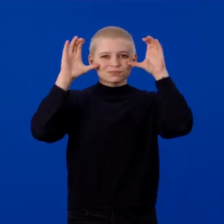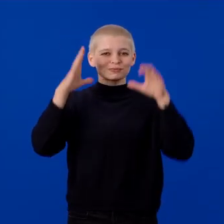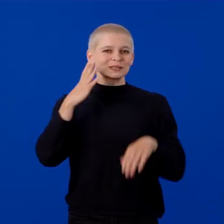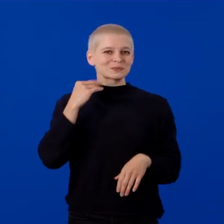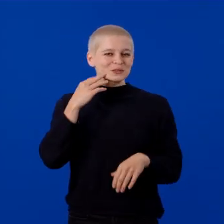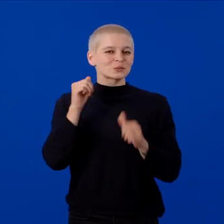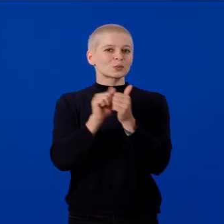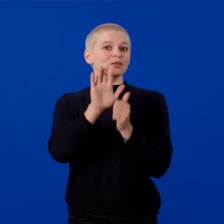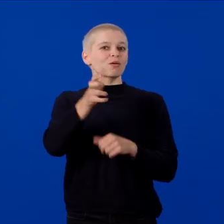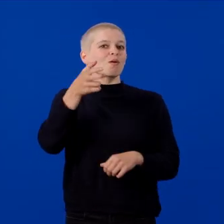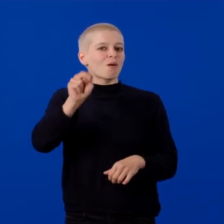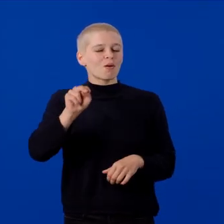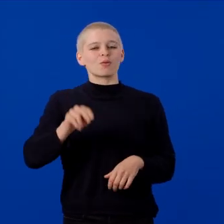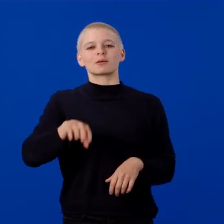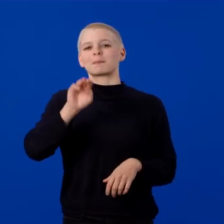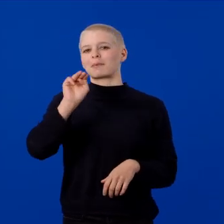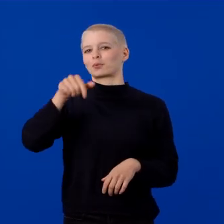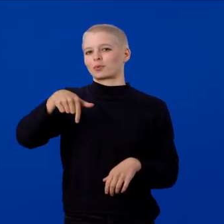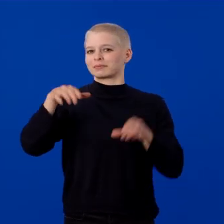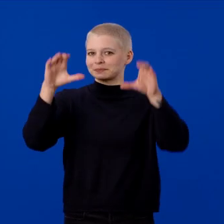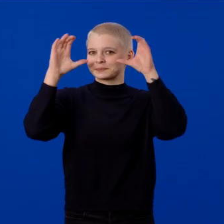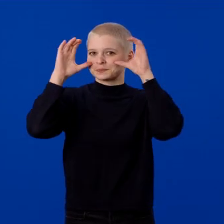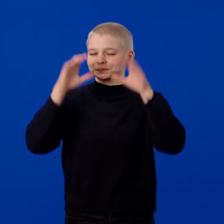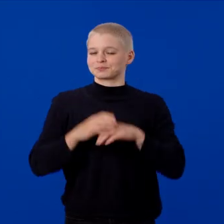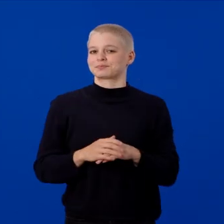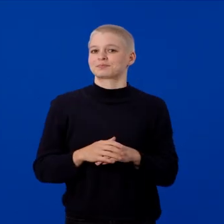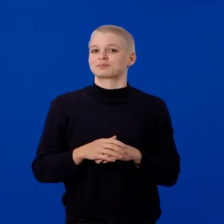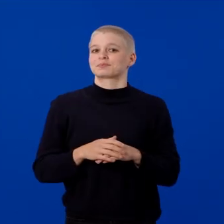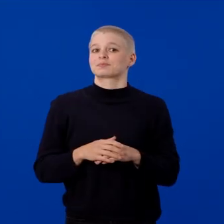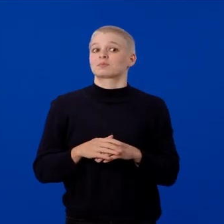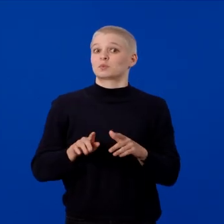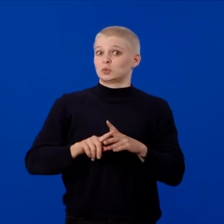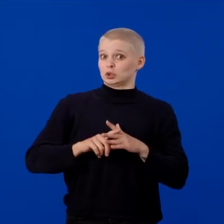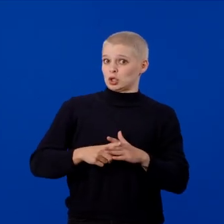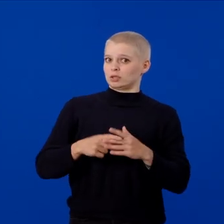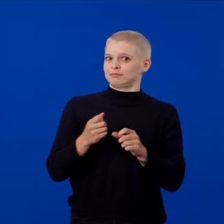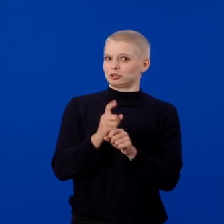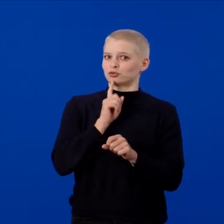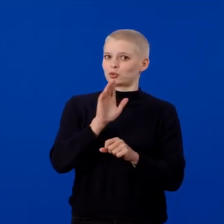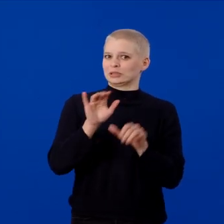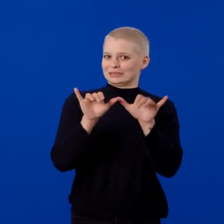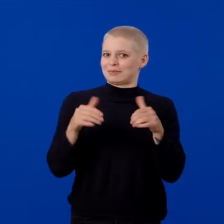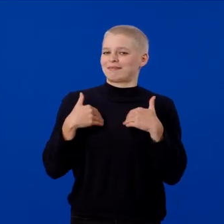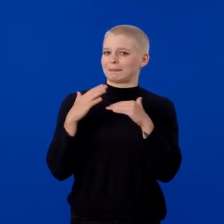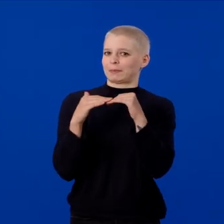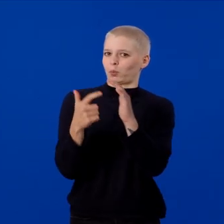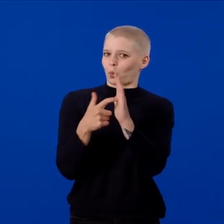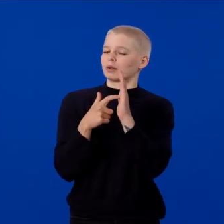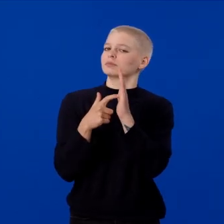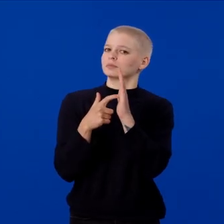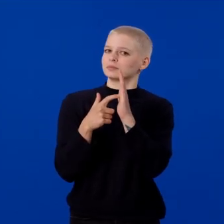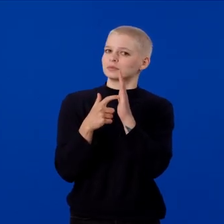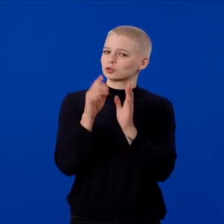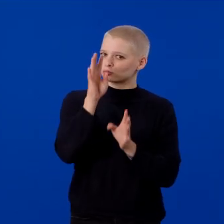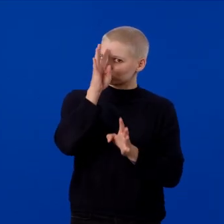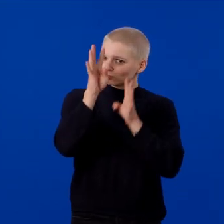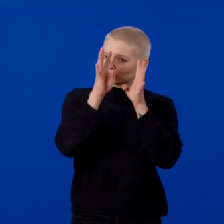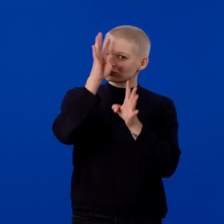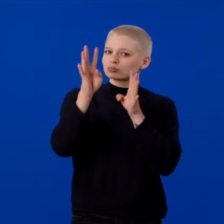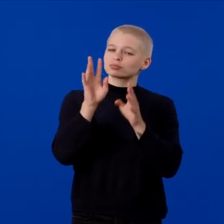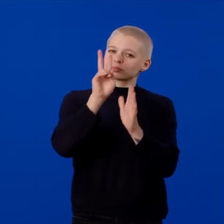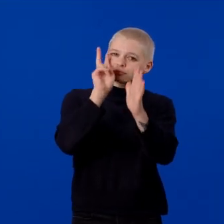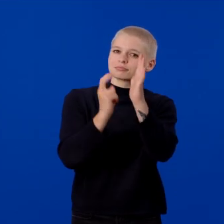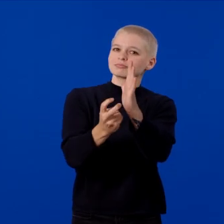own Meta Quest headset. To get started, let's make sure that your system has the minimum requirements to create an immersive